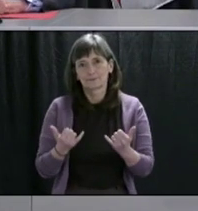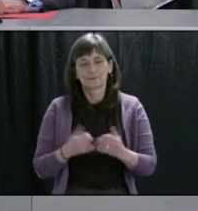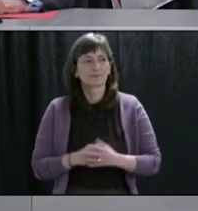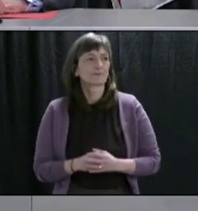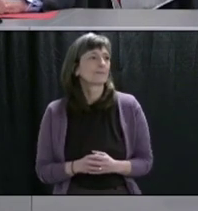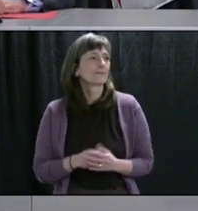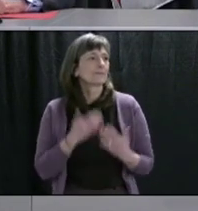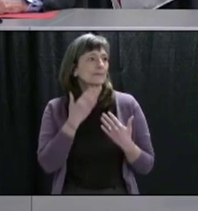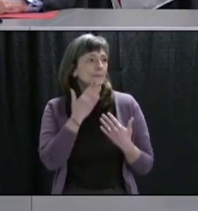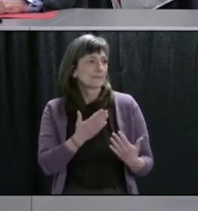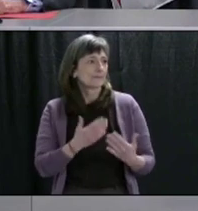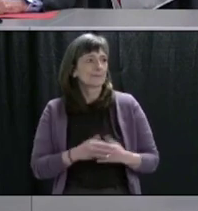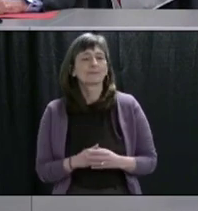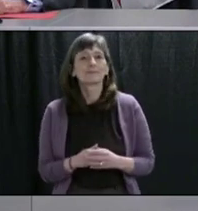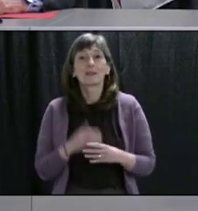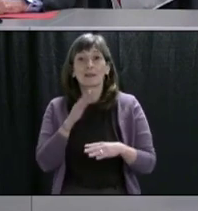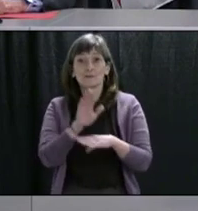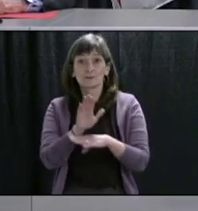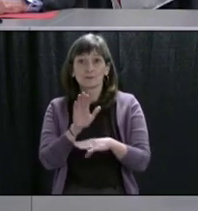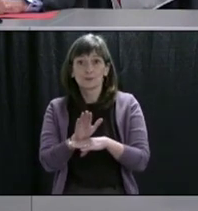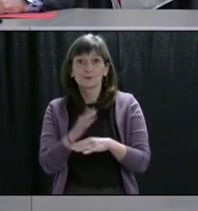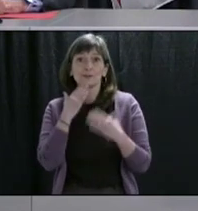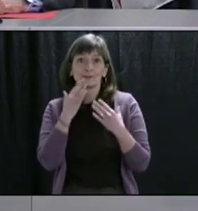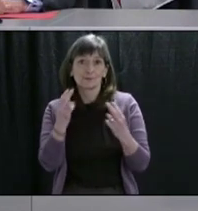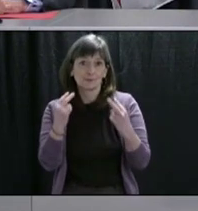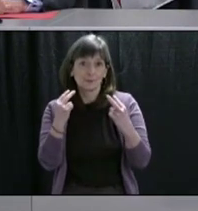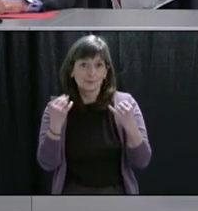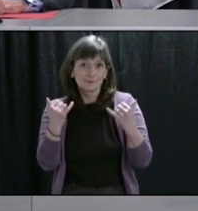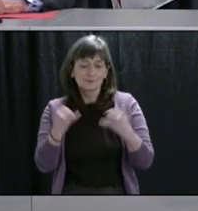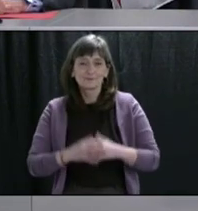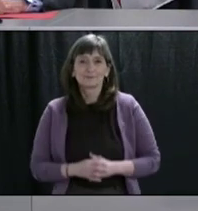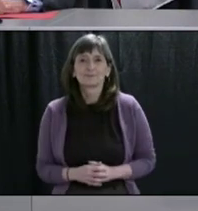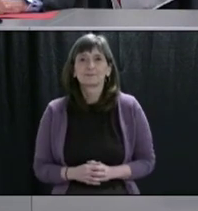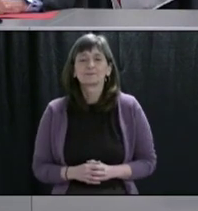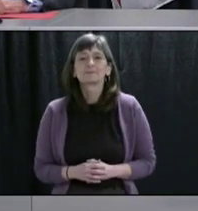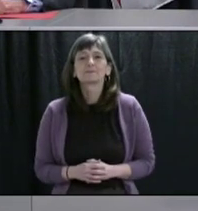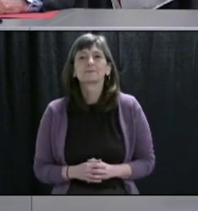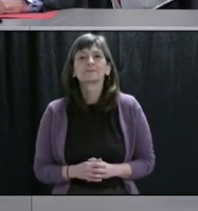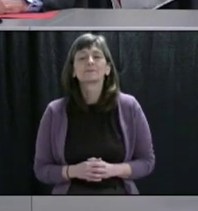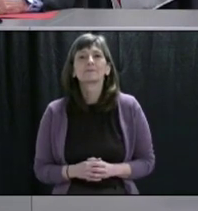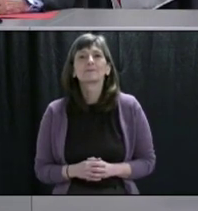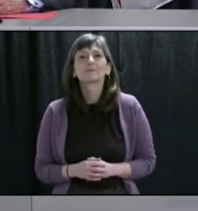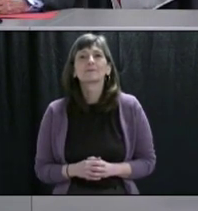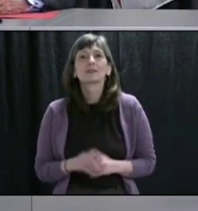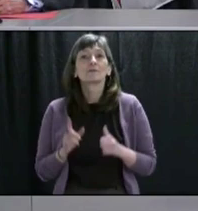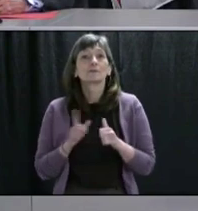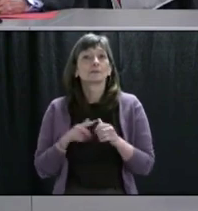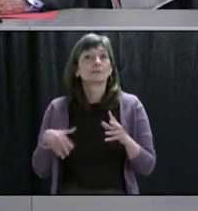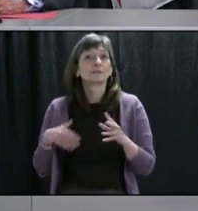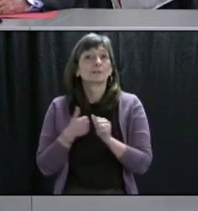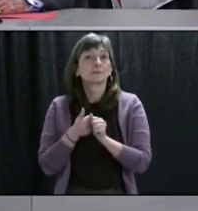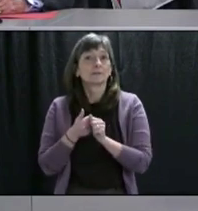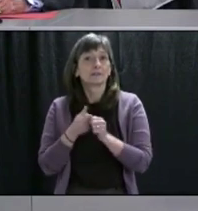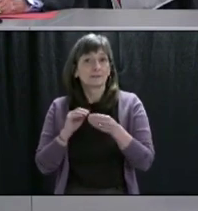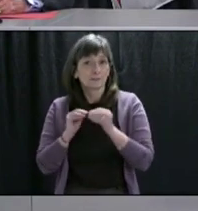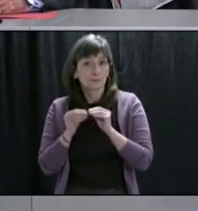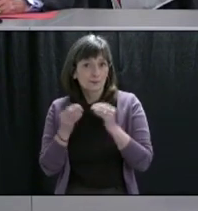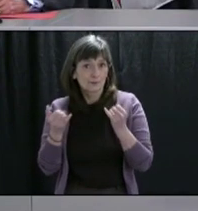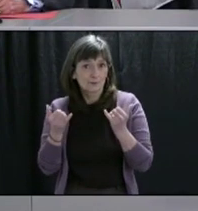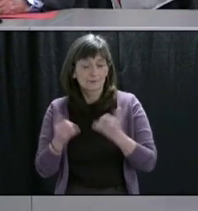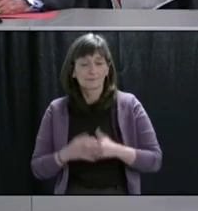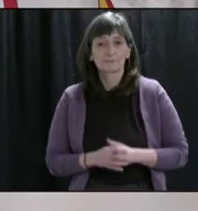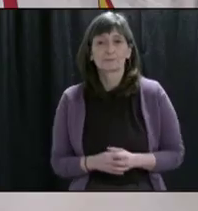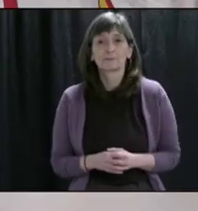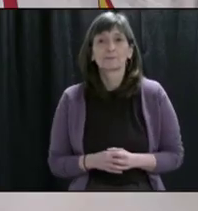Thank you, Premier. Good afternoon. Thank you for joining today. As usual, I'll begin with an update on the number of cases in our province.